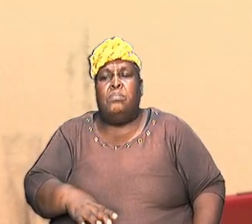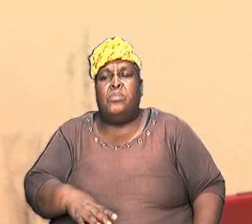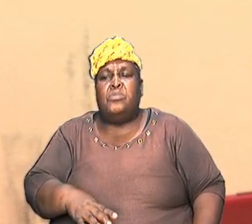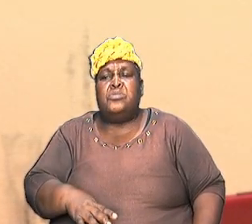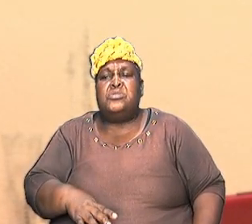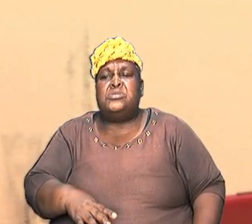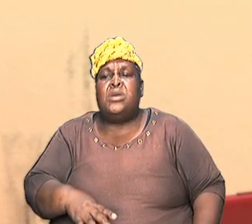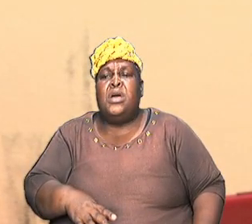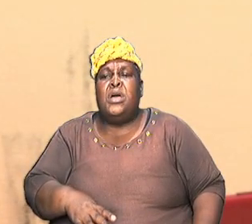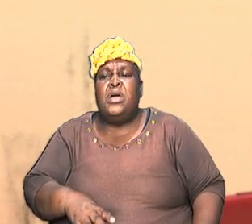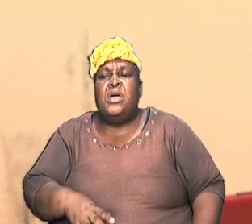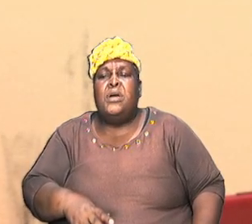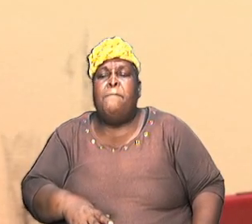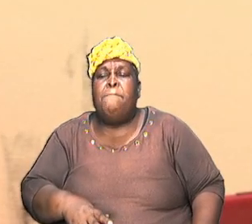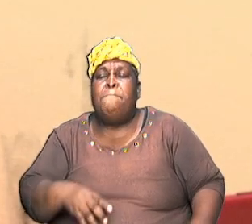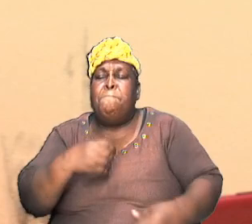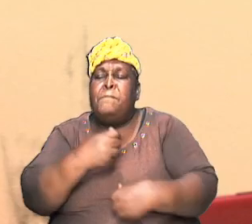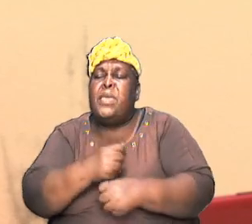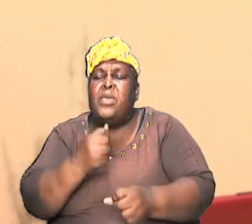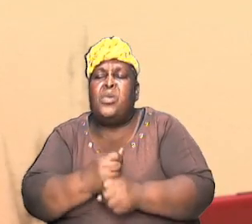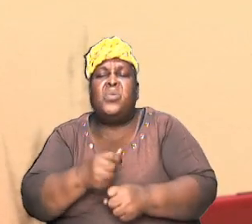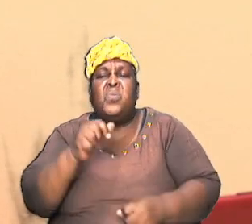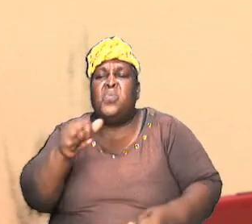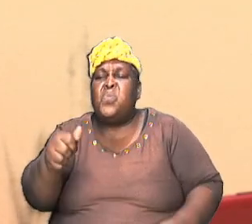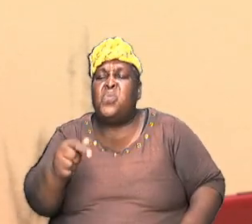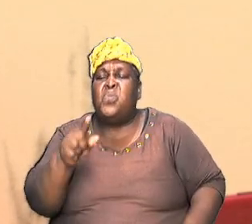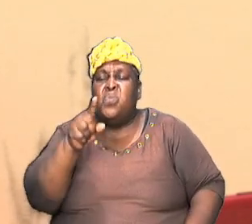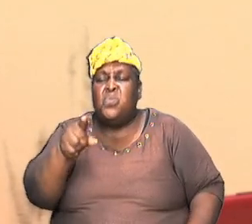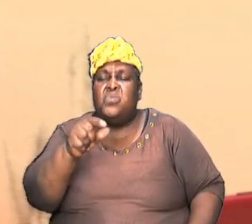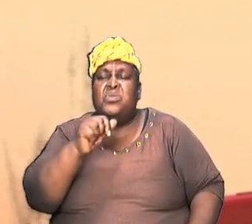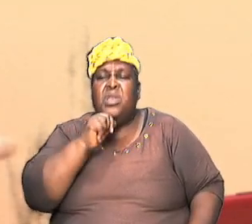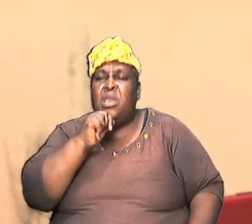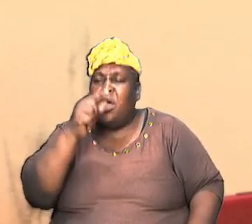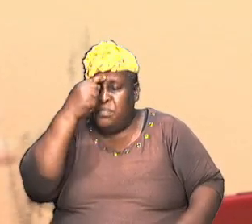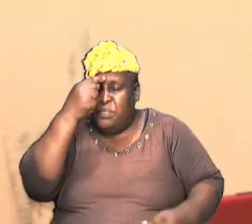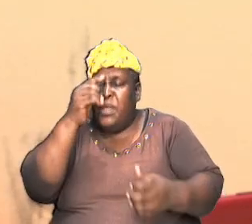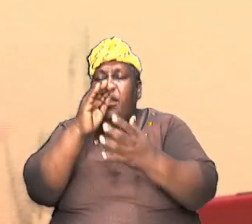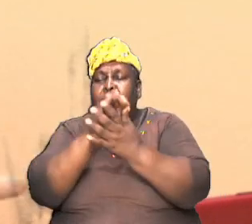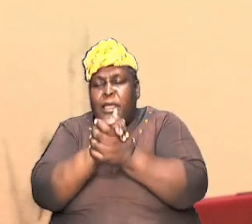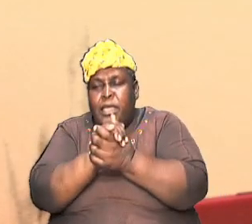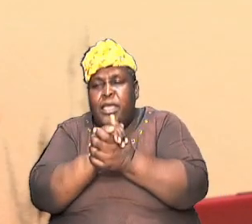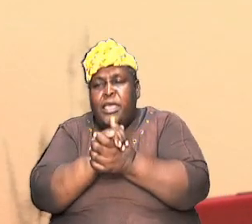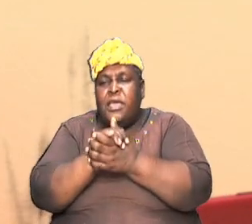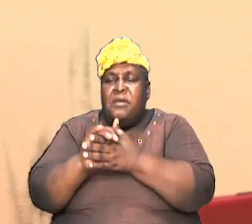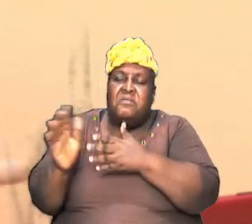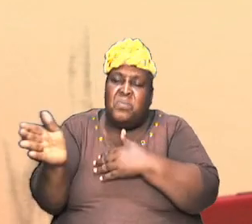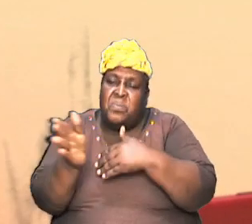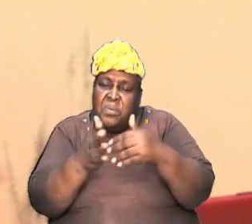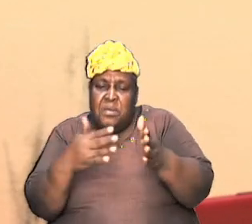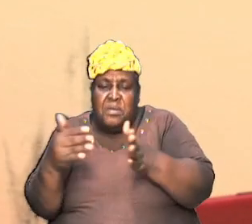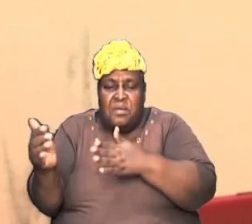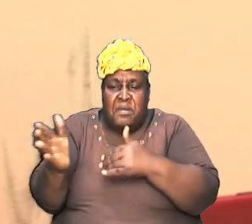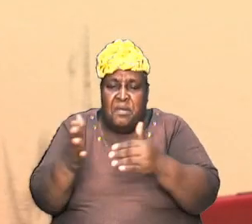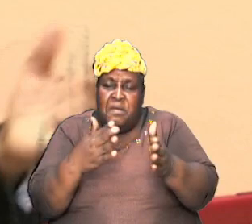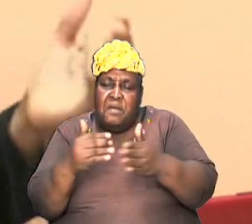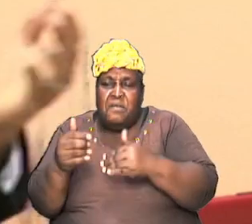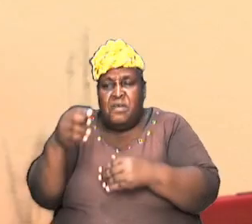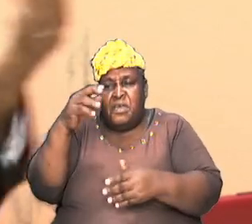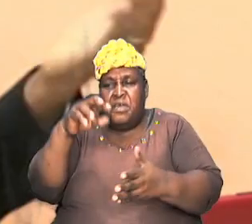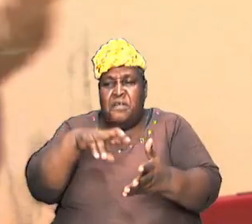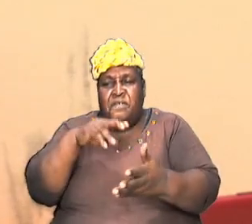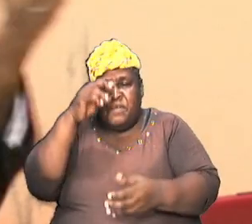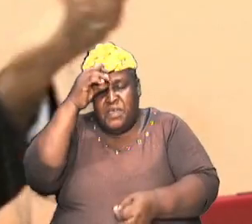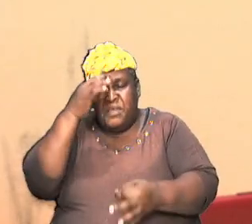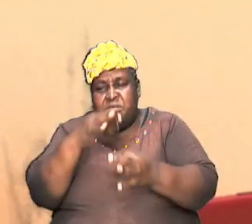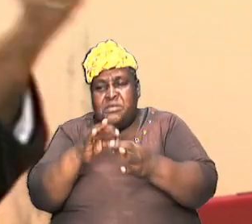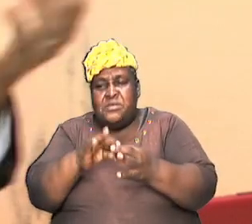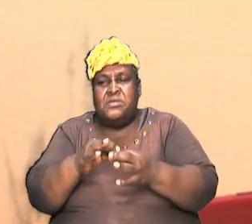young lady no young man no child of God anywhere must be wavering and wandering and your knees knocking when you start